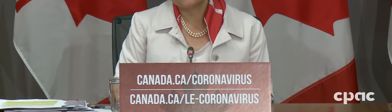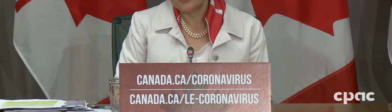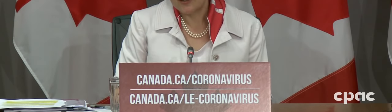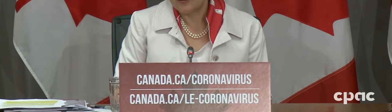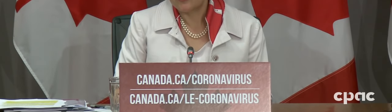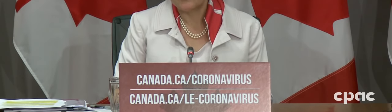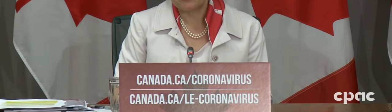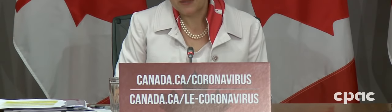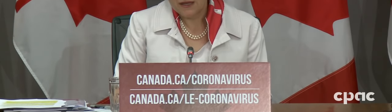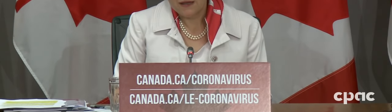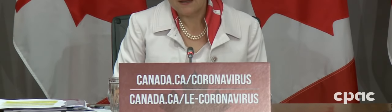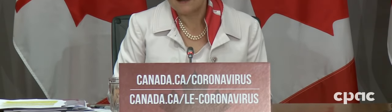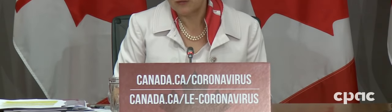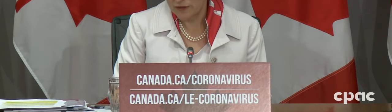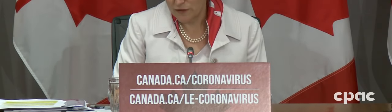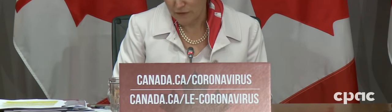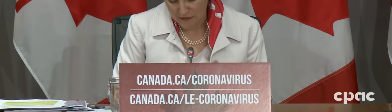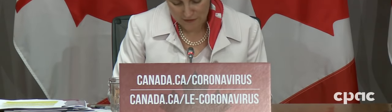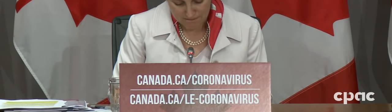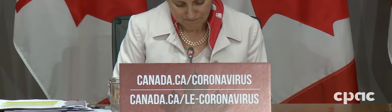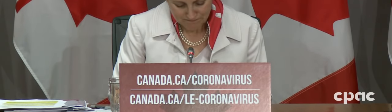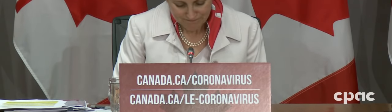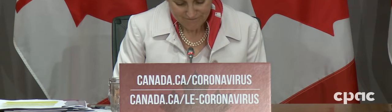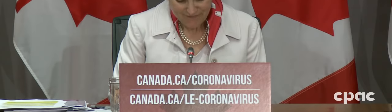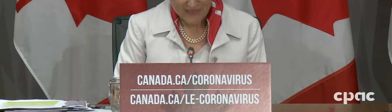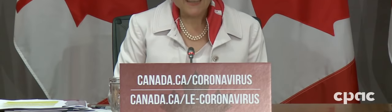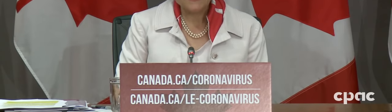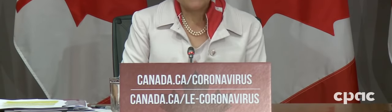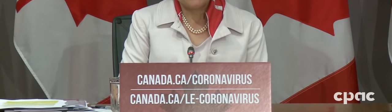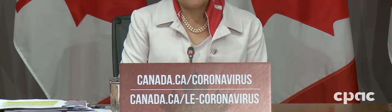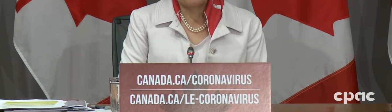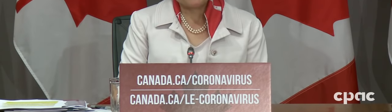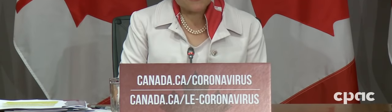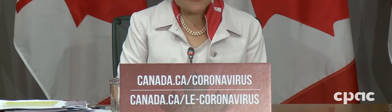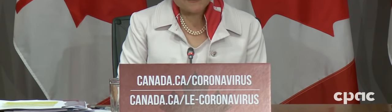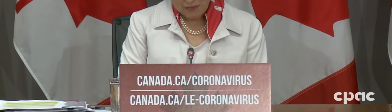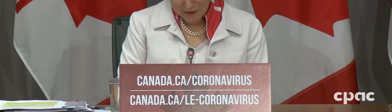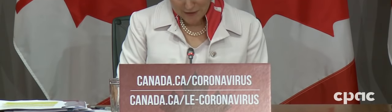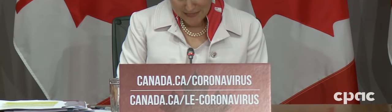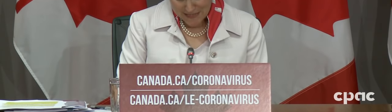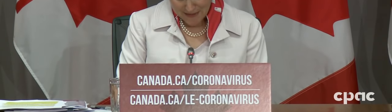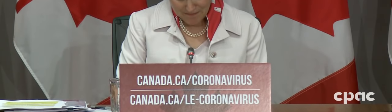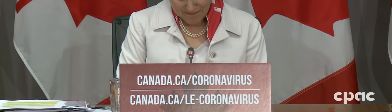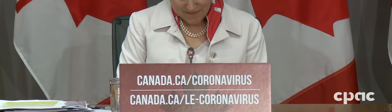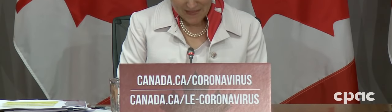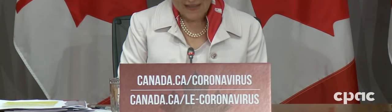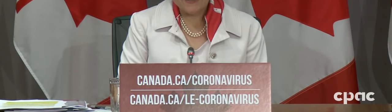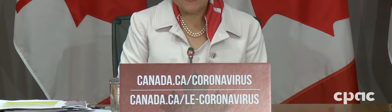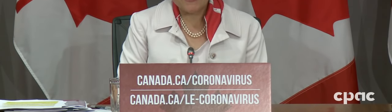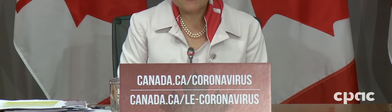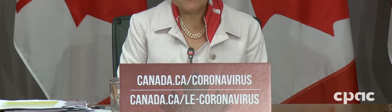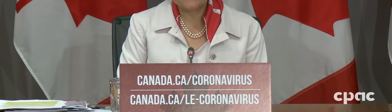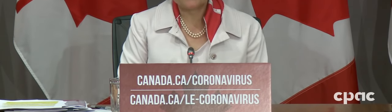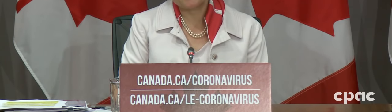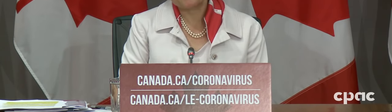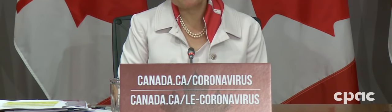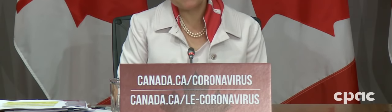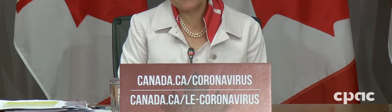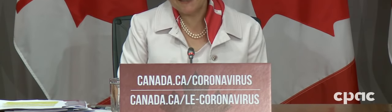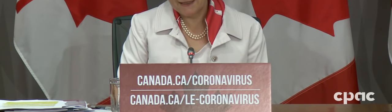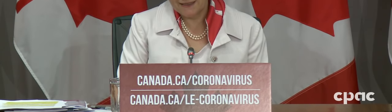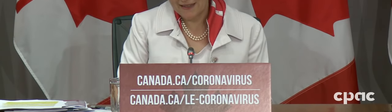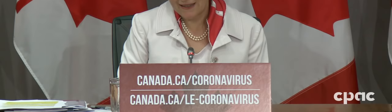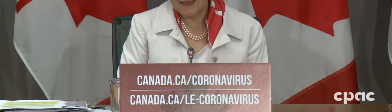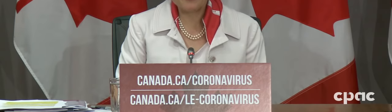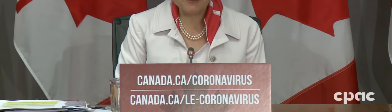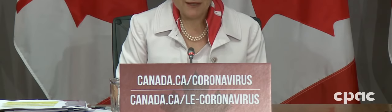to go and play with your friends. But Sunday is Mother's Day and I would